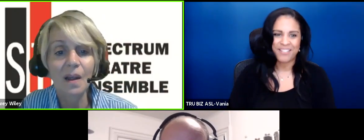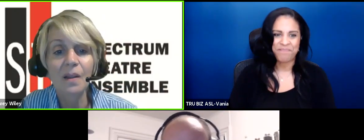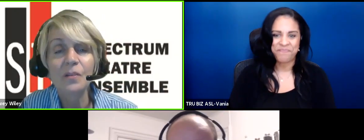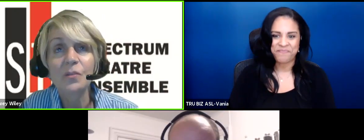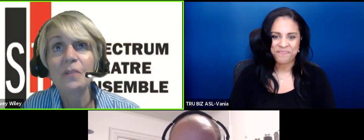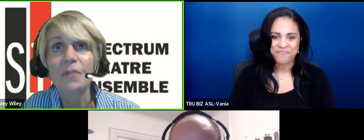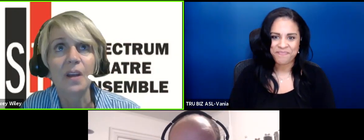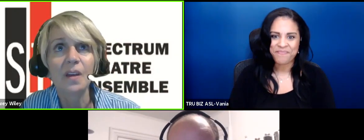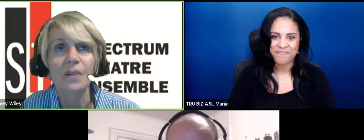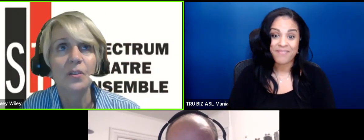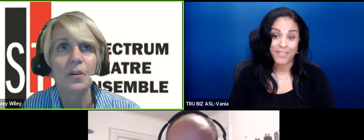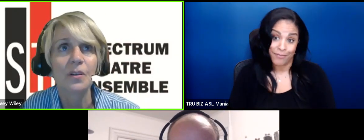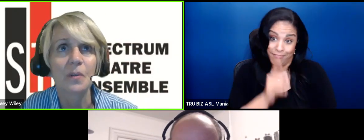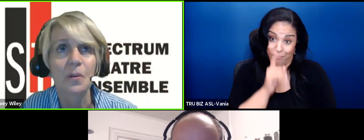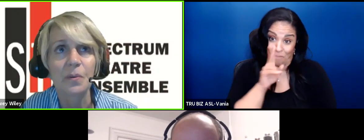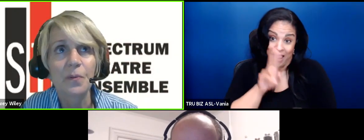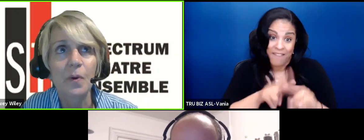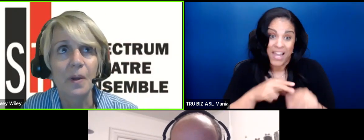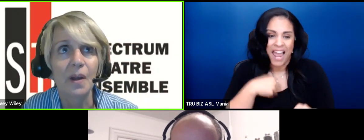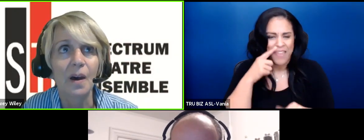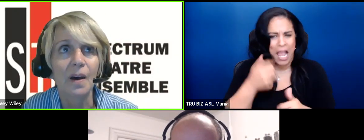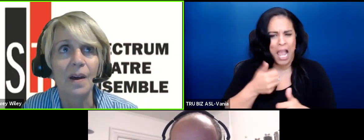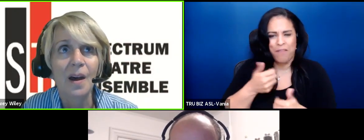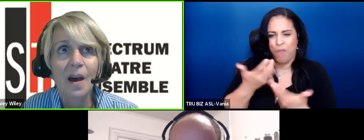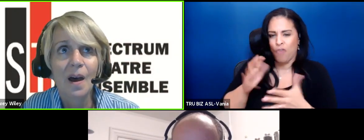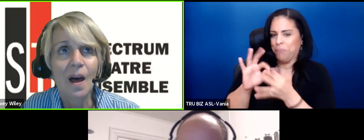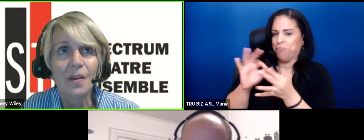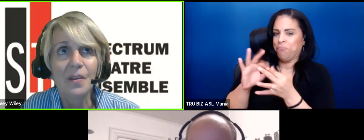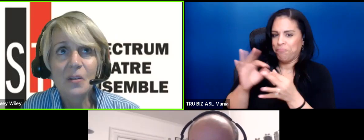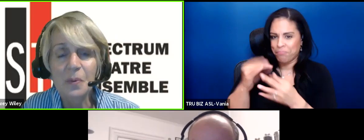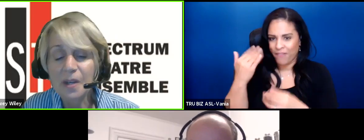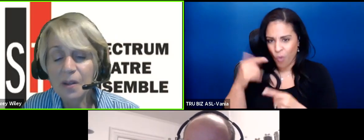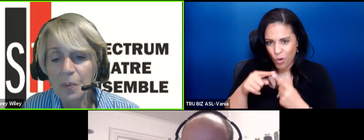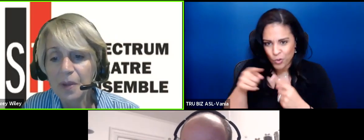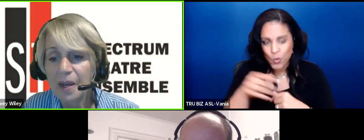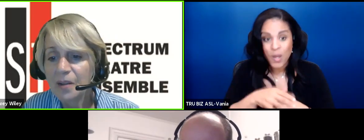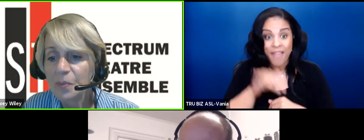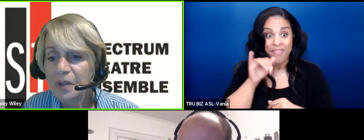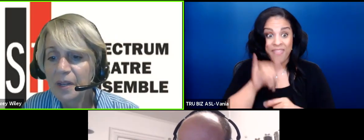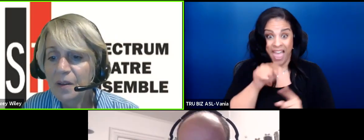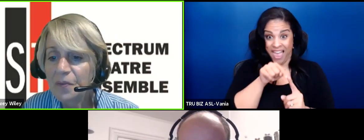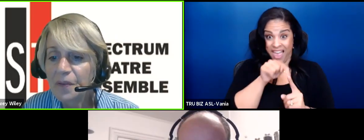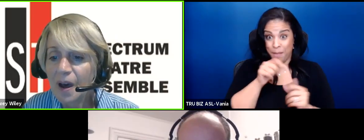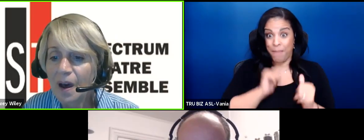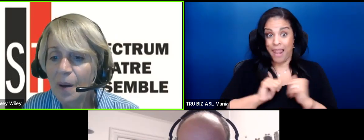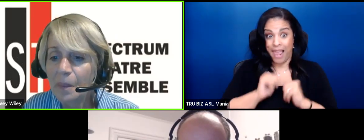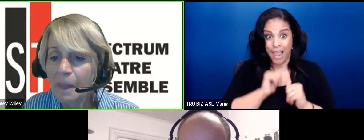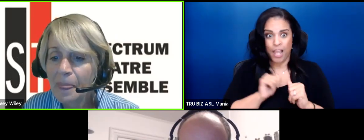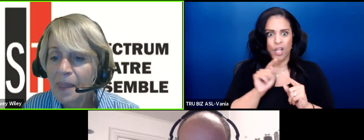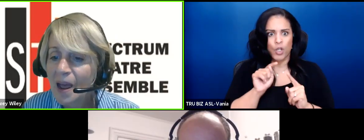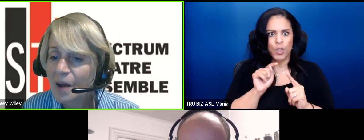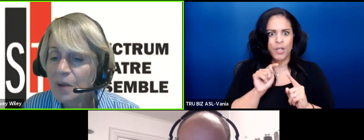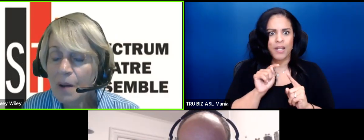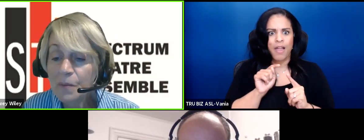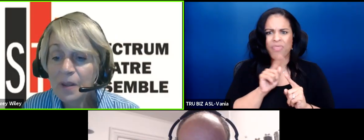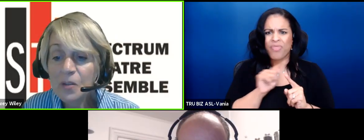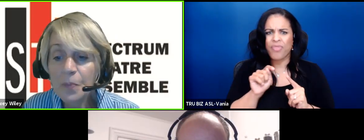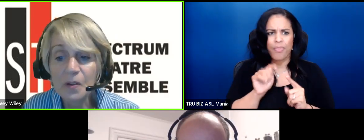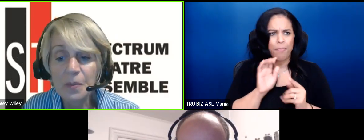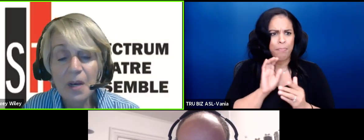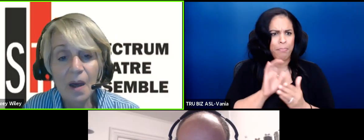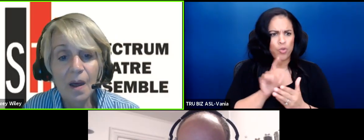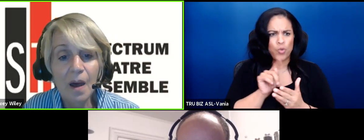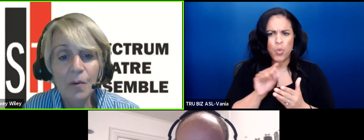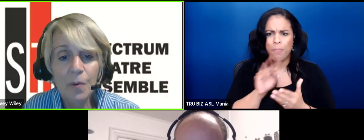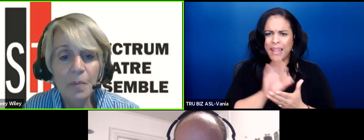mean it's really fun I think I've shared this with you before but uh uh this particular play Age of Belief um I really